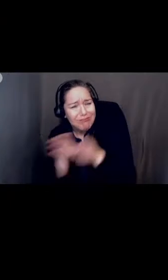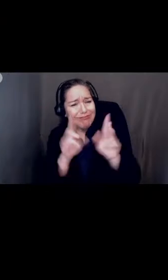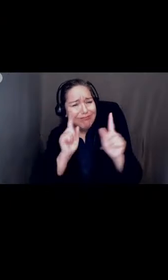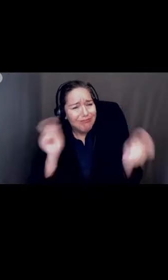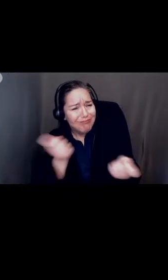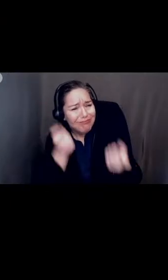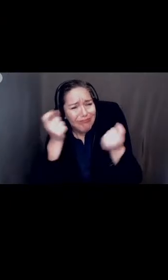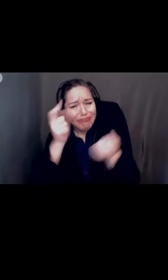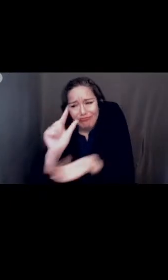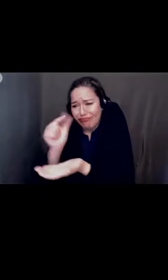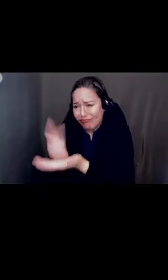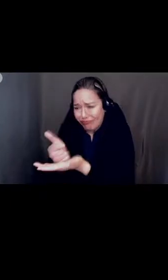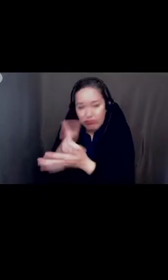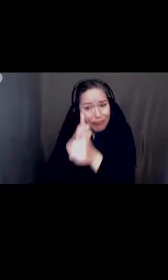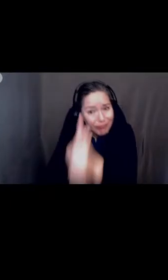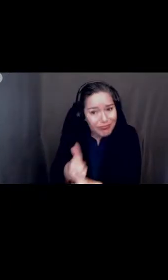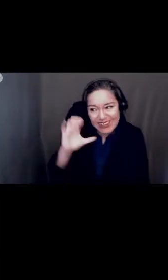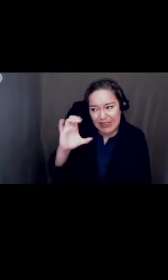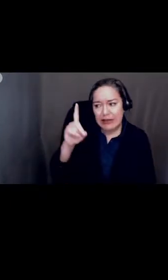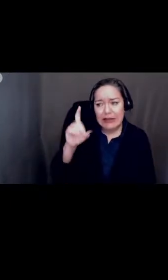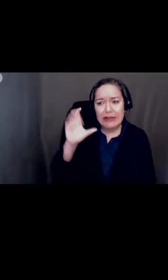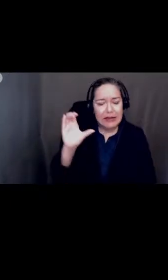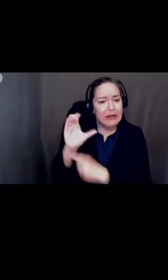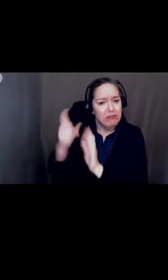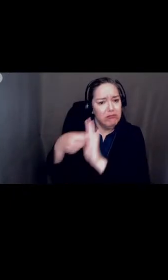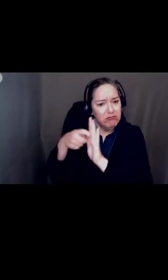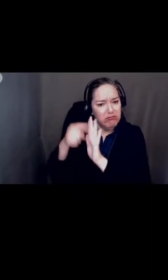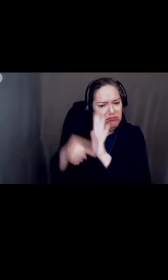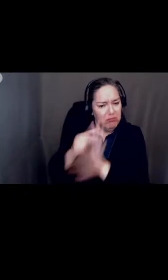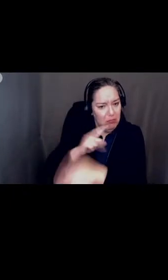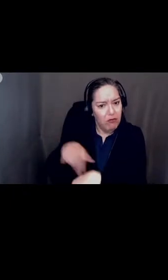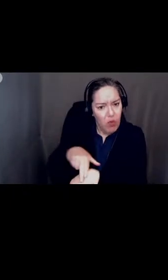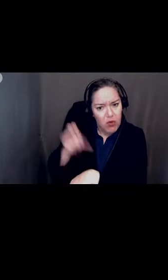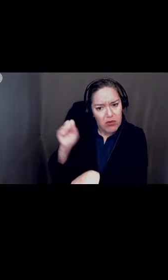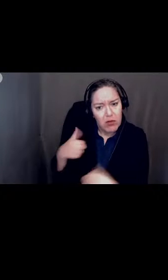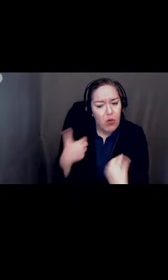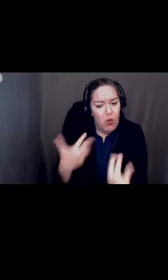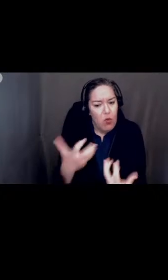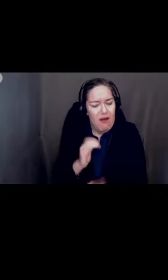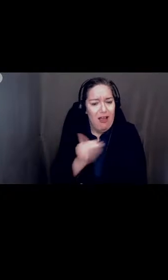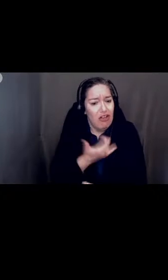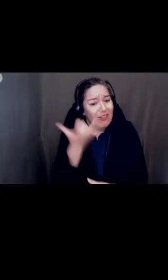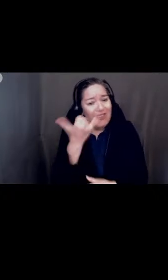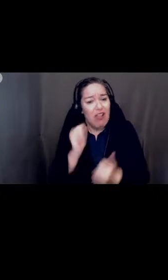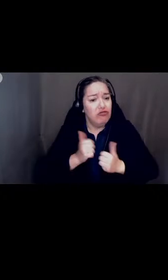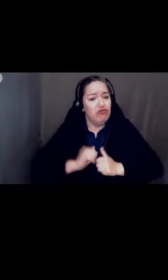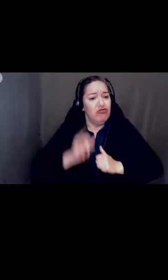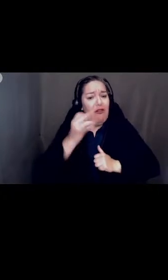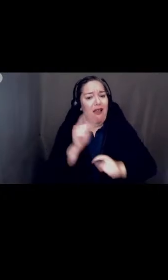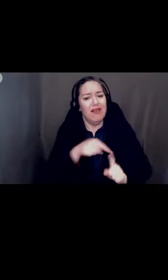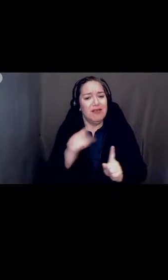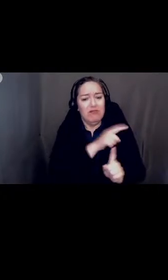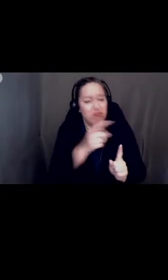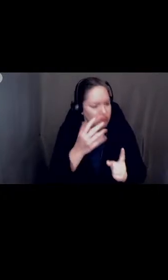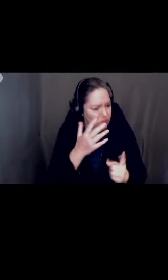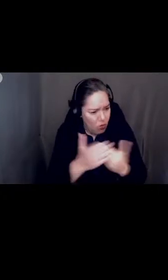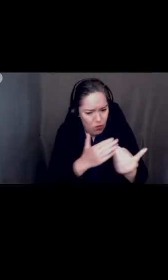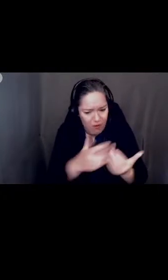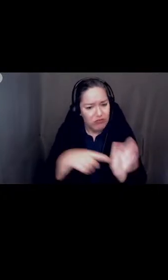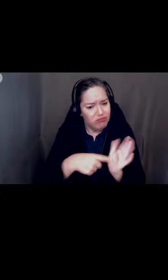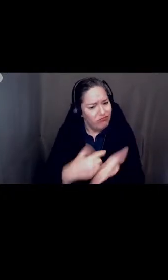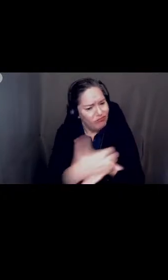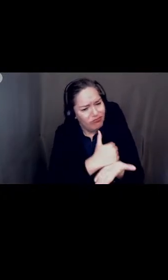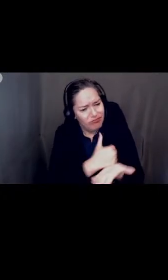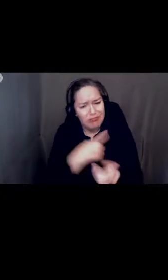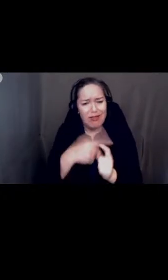falling per cdc requirements of course we want our yellow jackets to get above and beyond what they deserve we also would like high